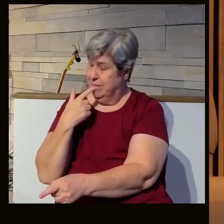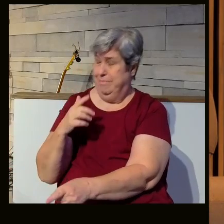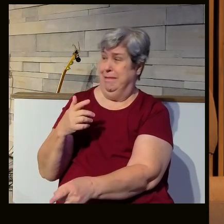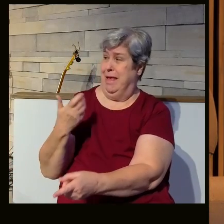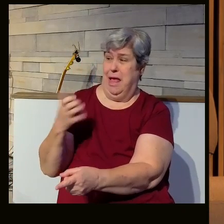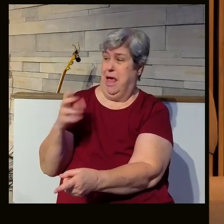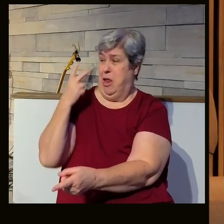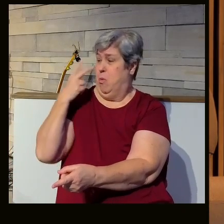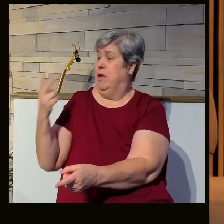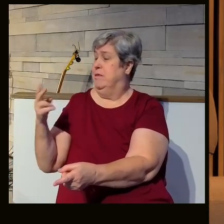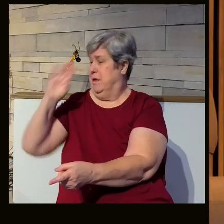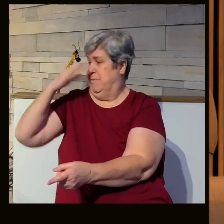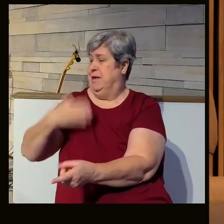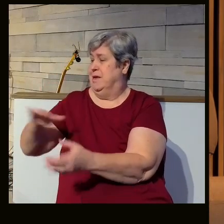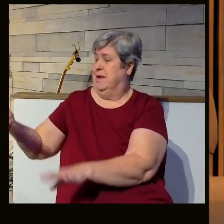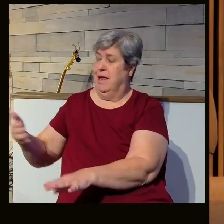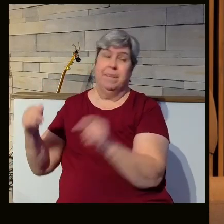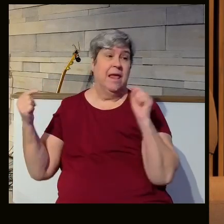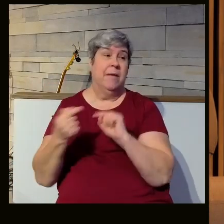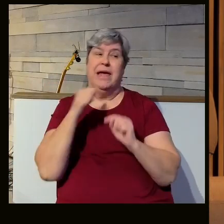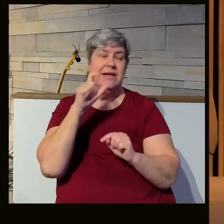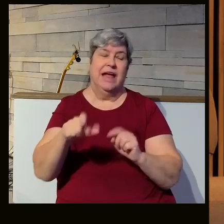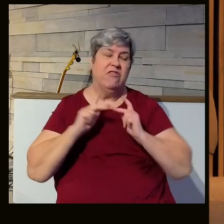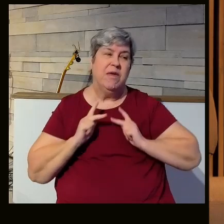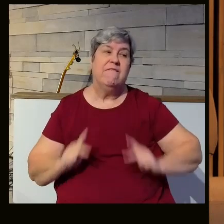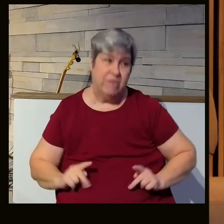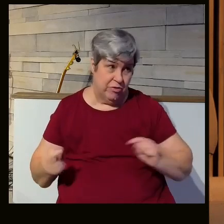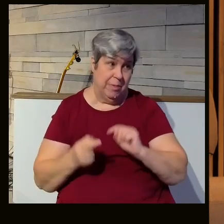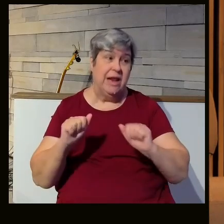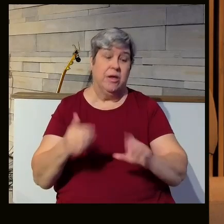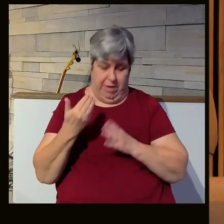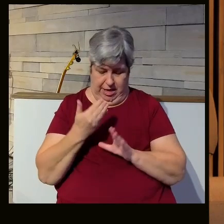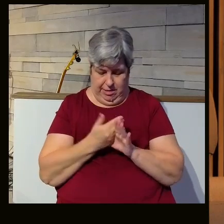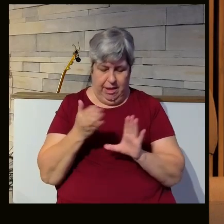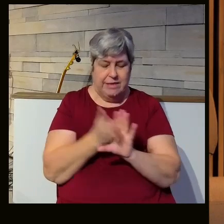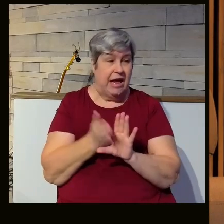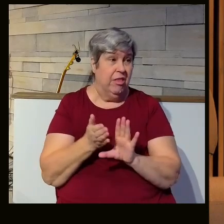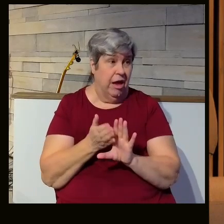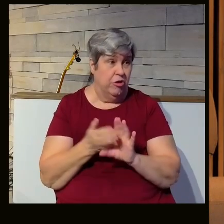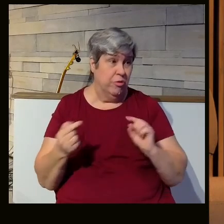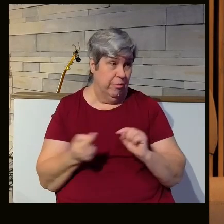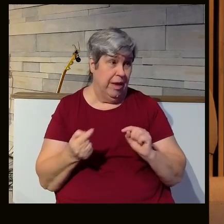Ishmael, it's time to check out. And pain doesn't have to be physical pain. It can be psychological pain as well.